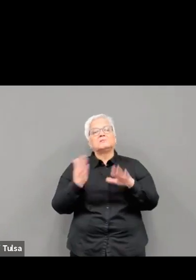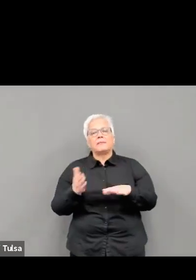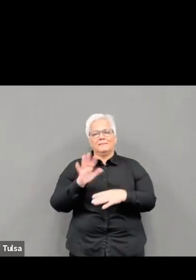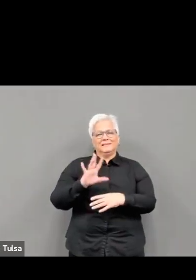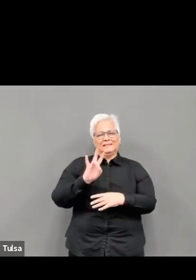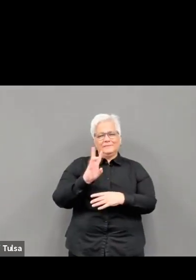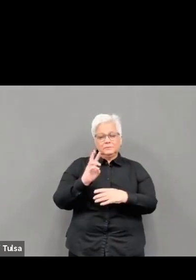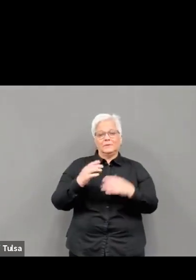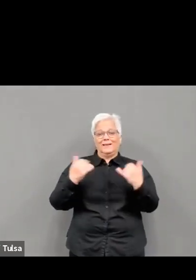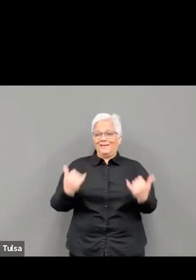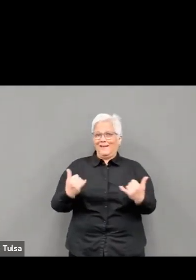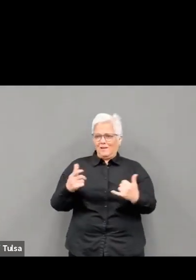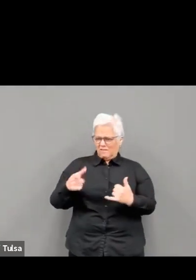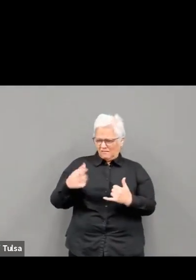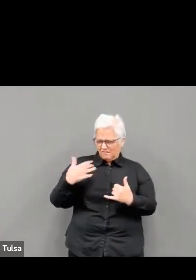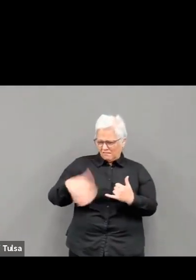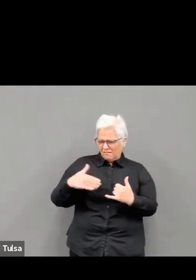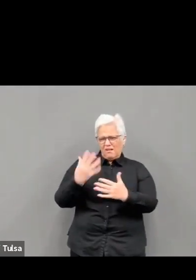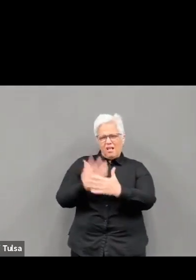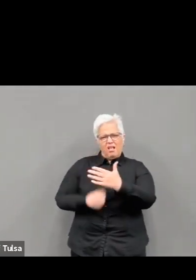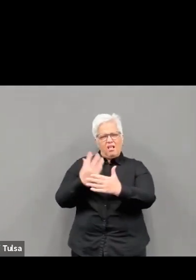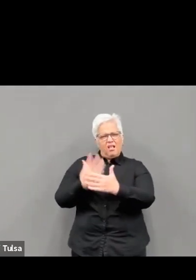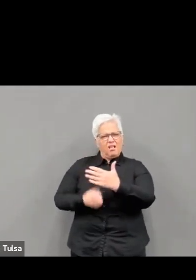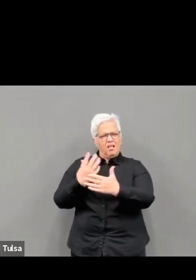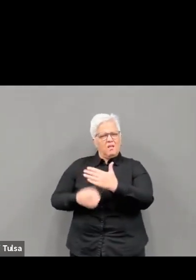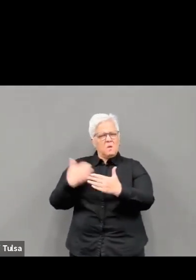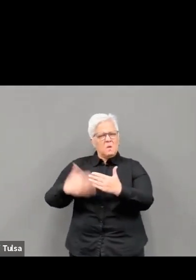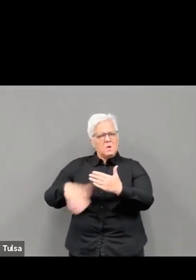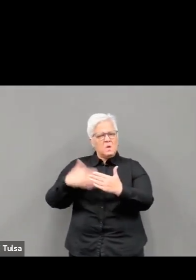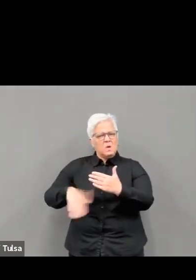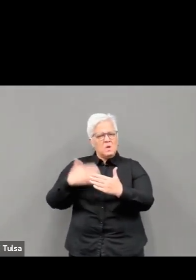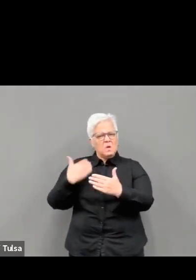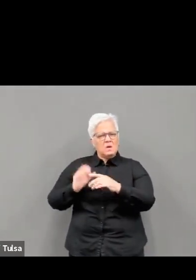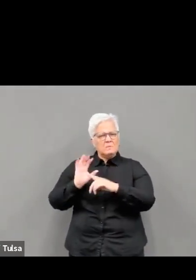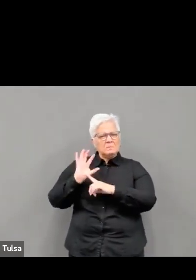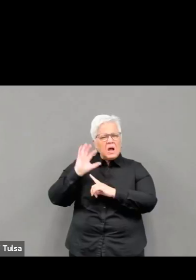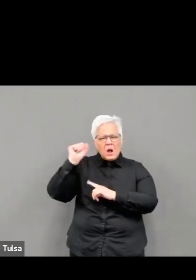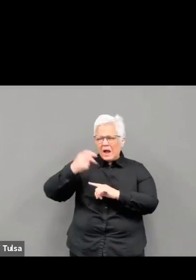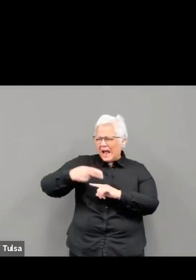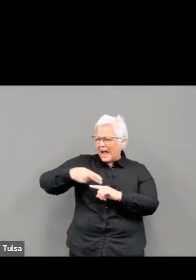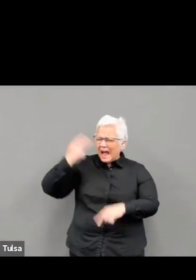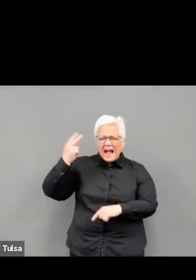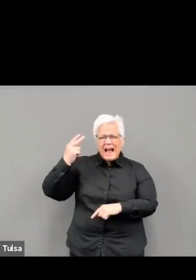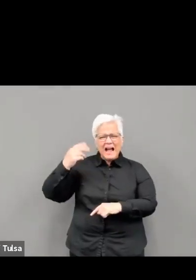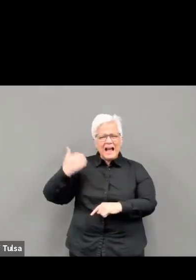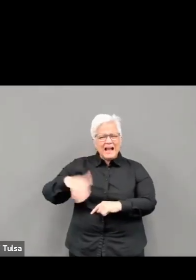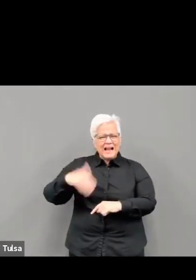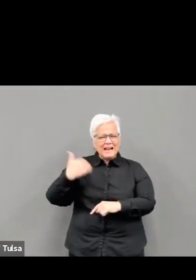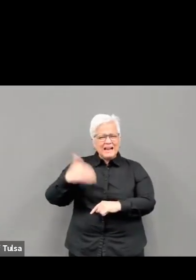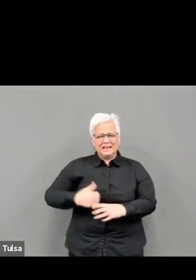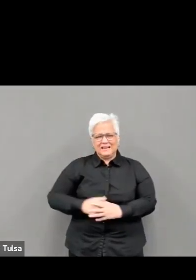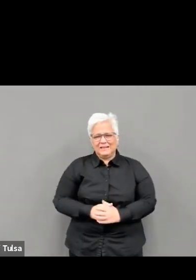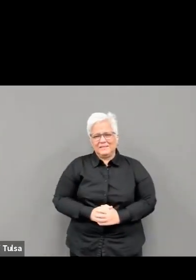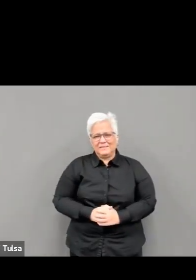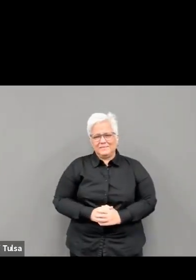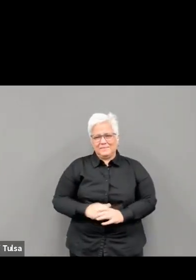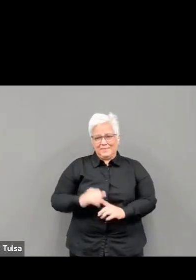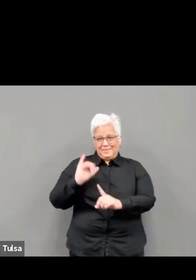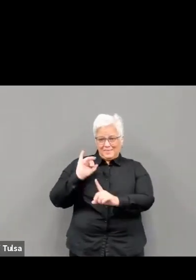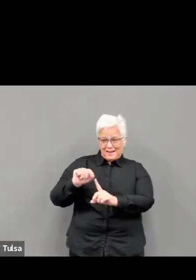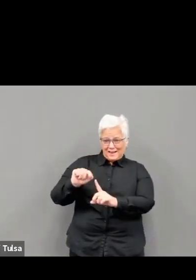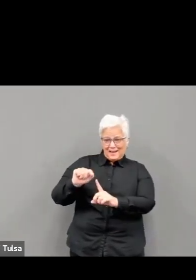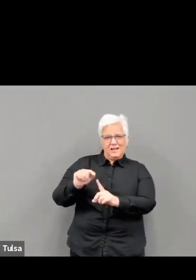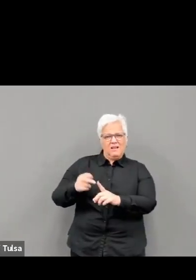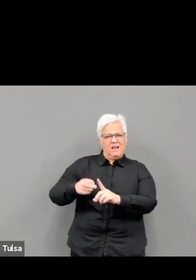actual ages for all deaths, the total number of years of potential life loss due to COVID-19 here in Tulsa County was 4